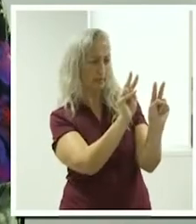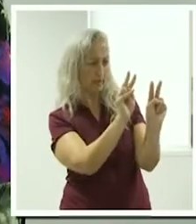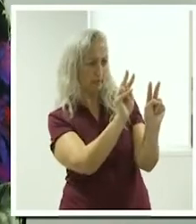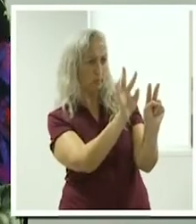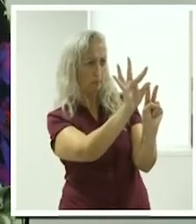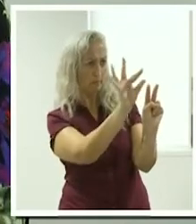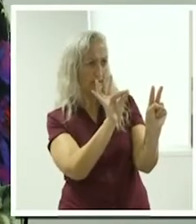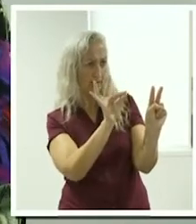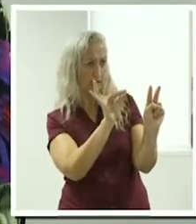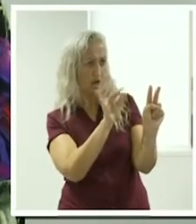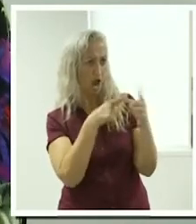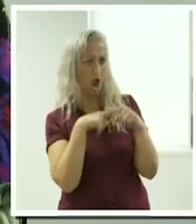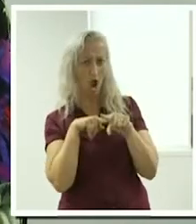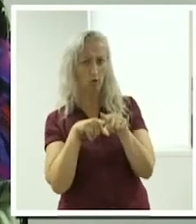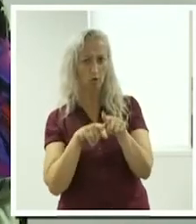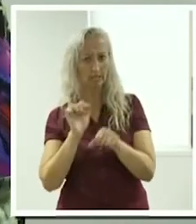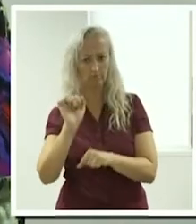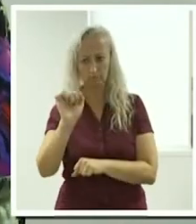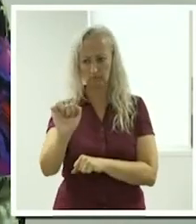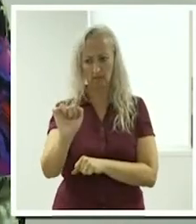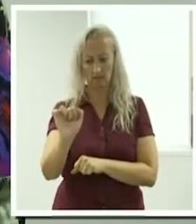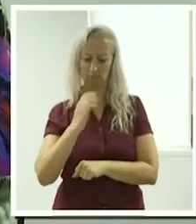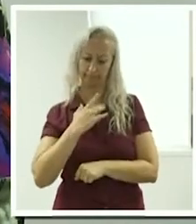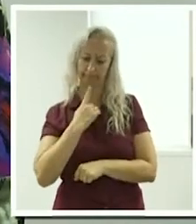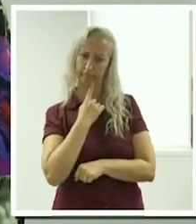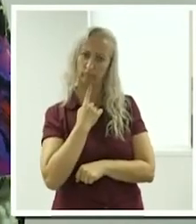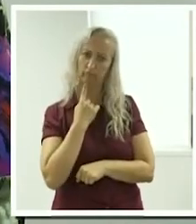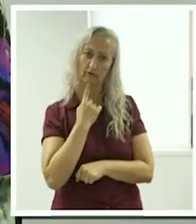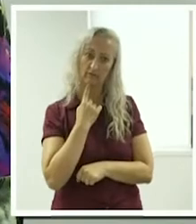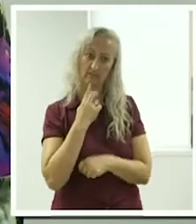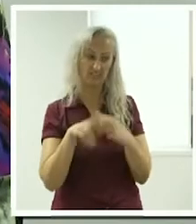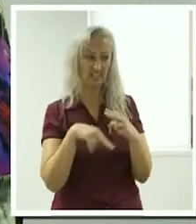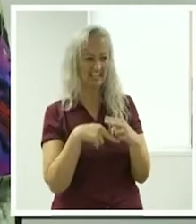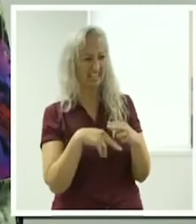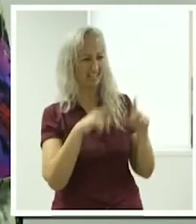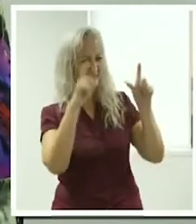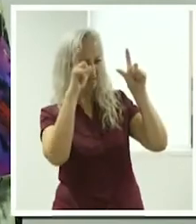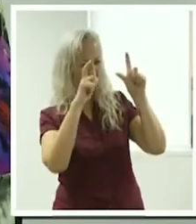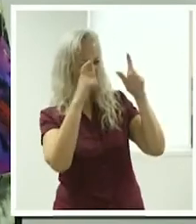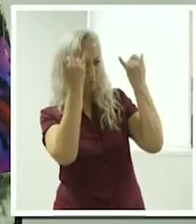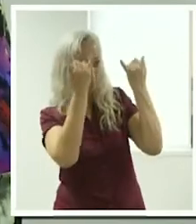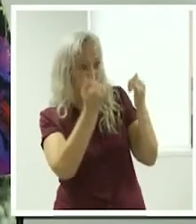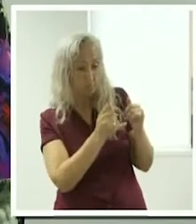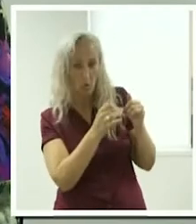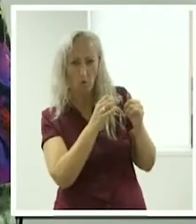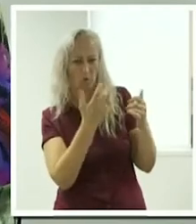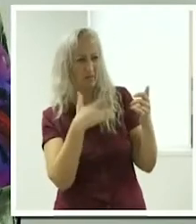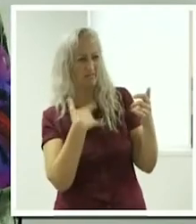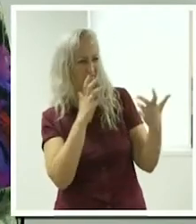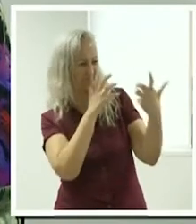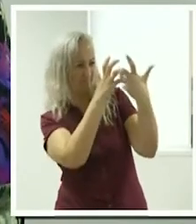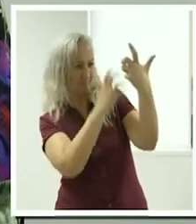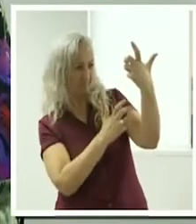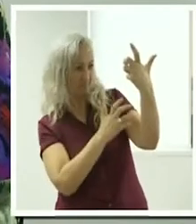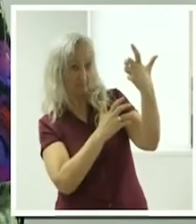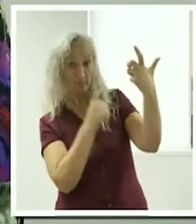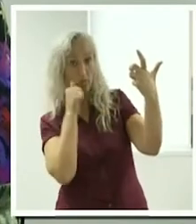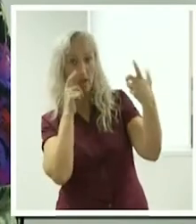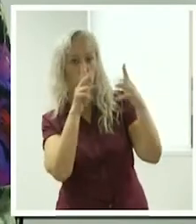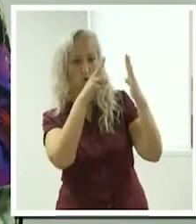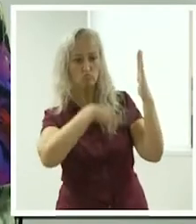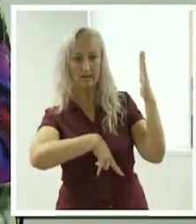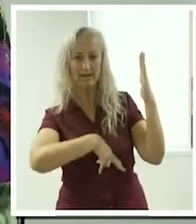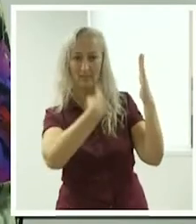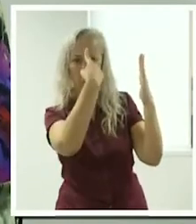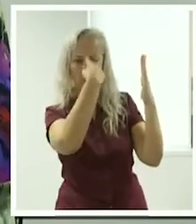Sometimes, if it's not the right photo, they won't continue to read your profile. So, the profile picture